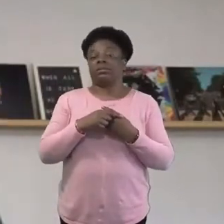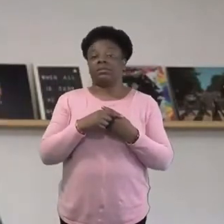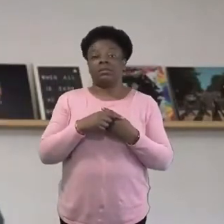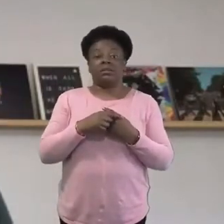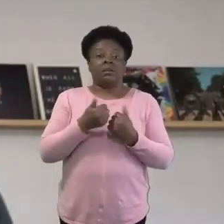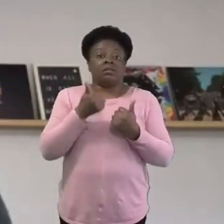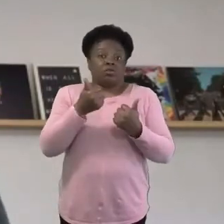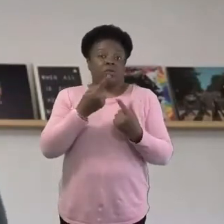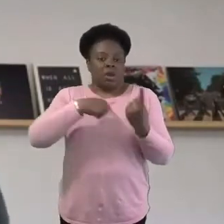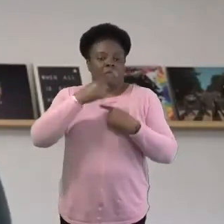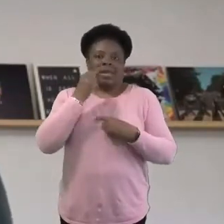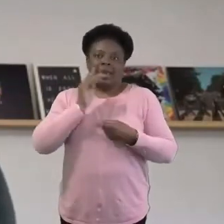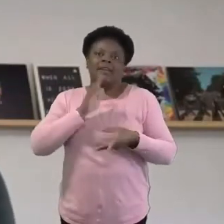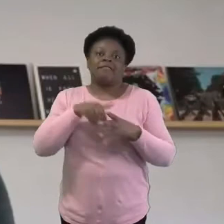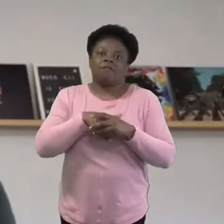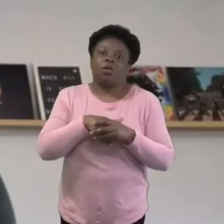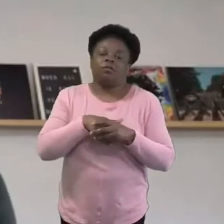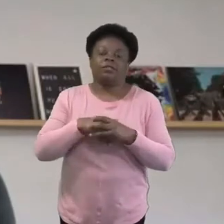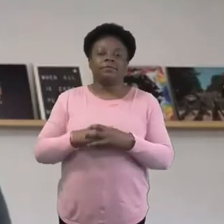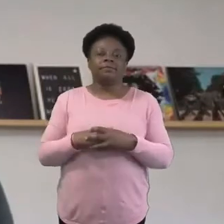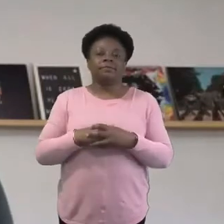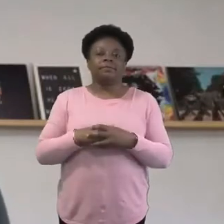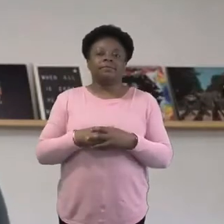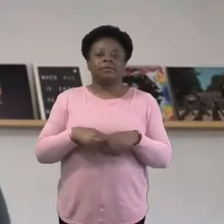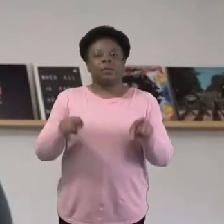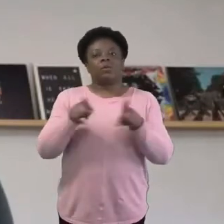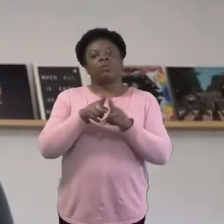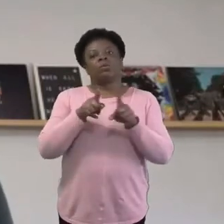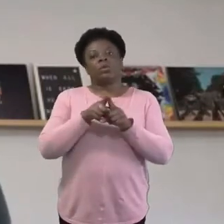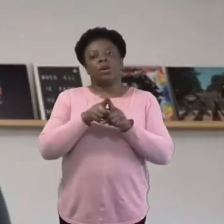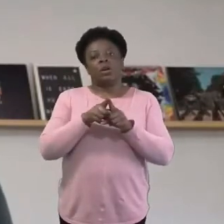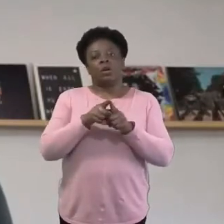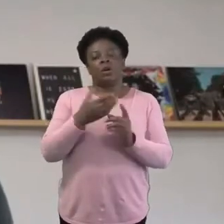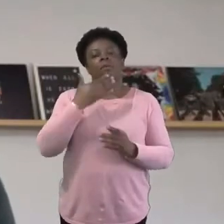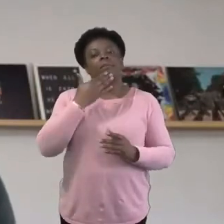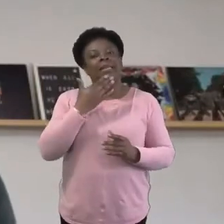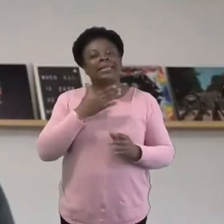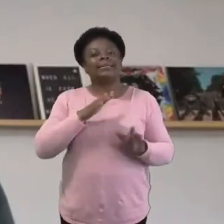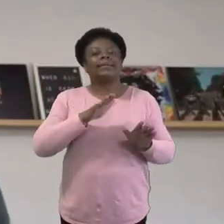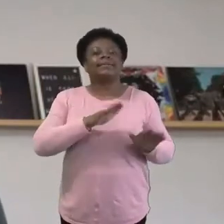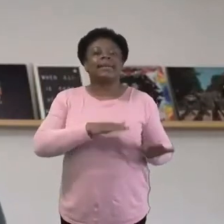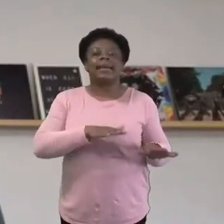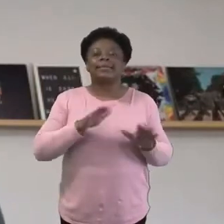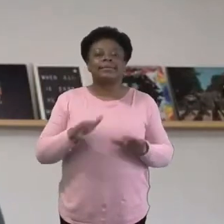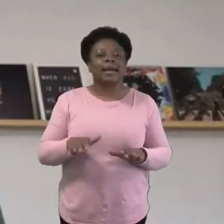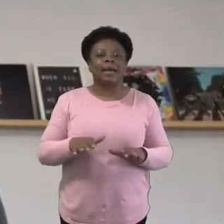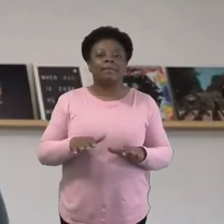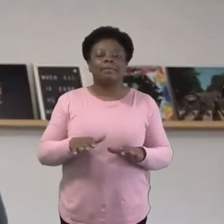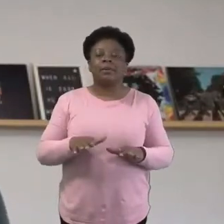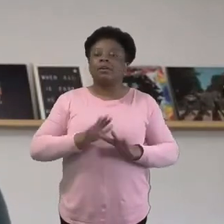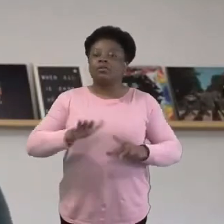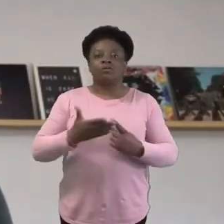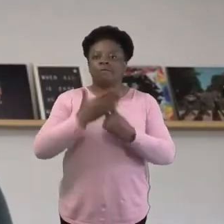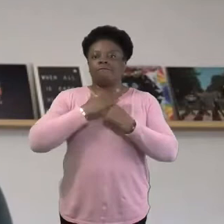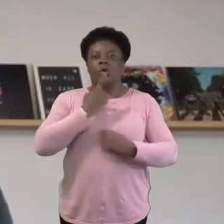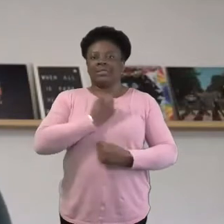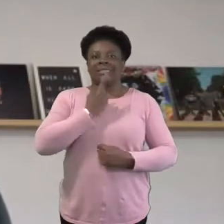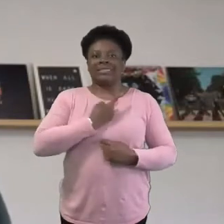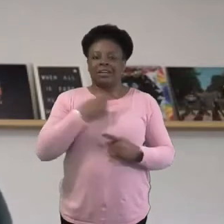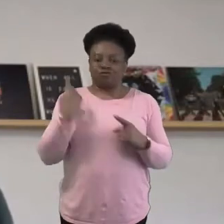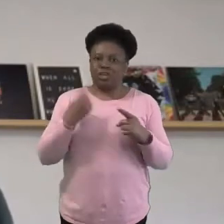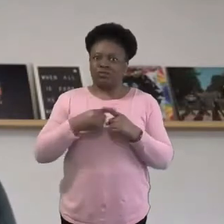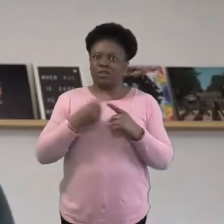want to say again that we must take time before rushing back into what we used to do. It might be that there's an opportunity here